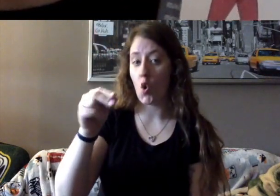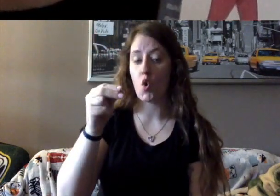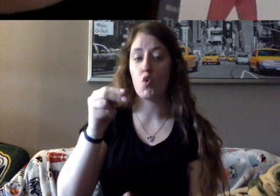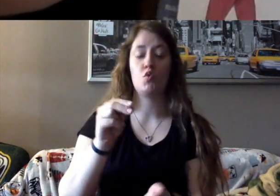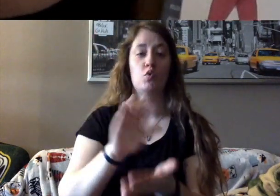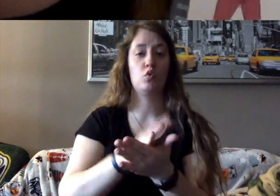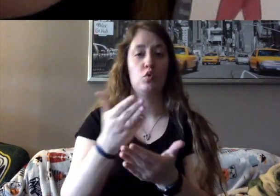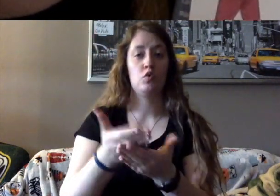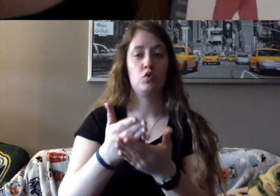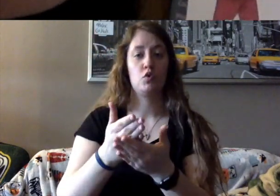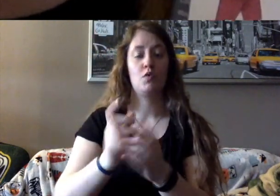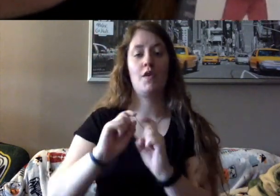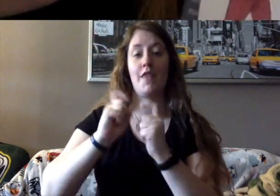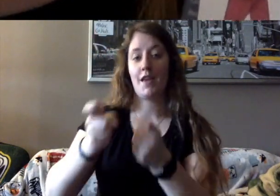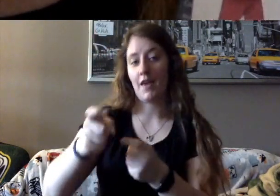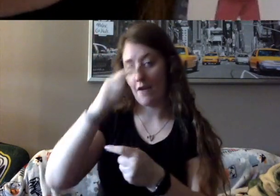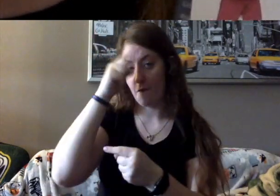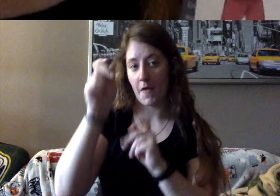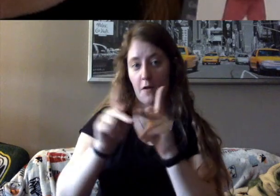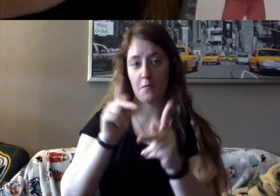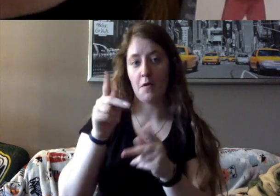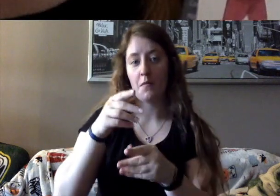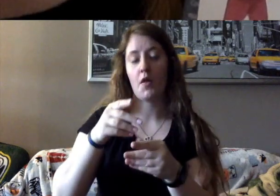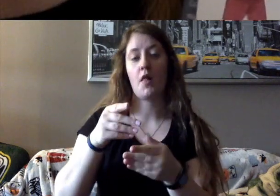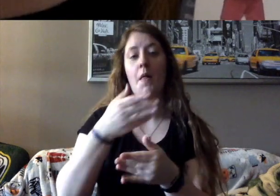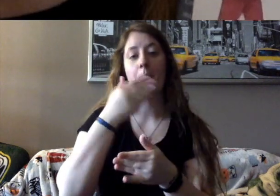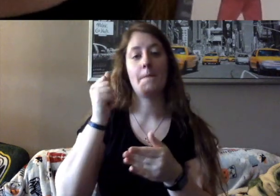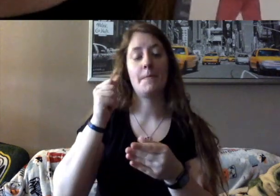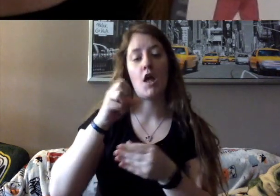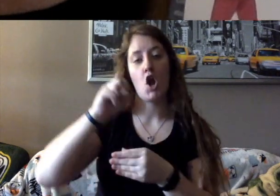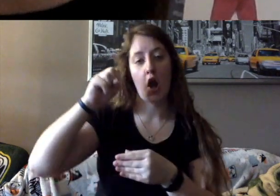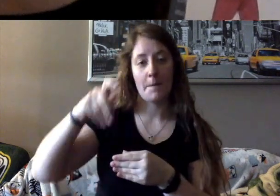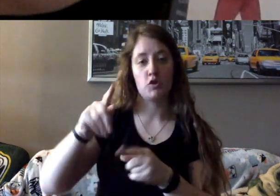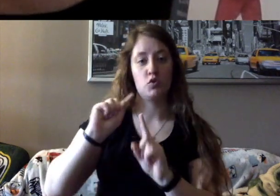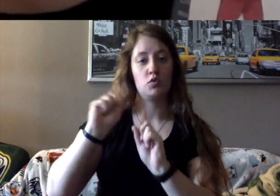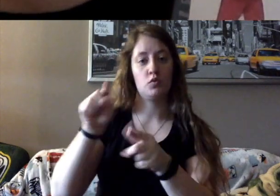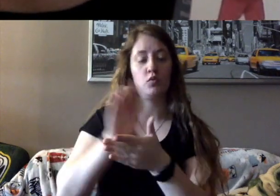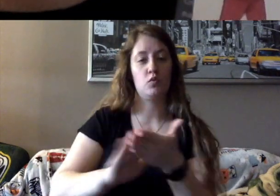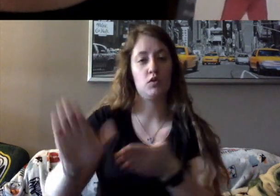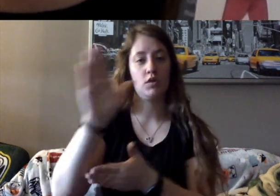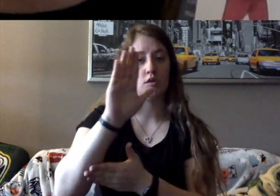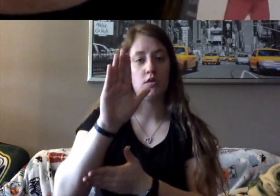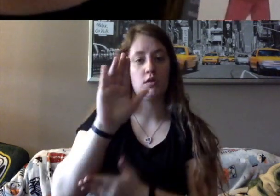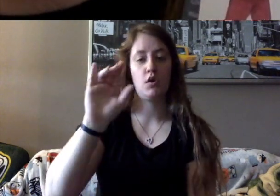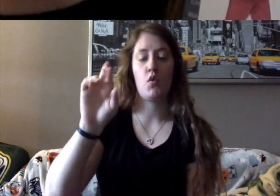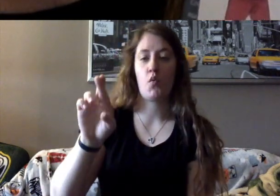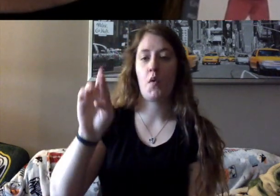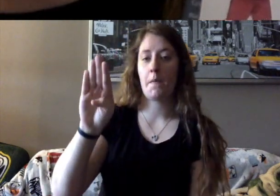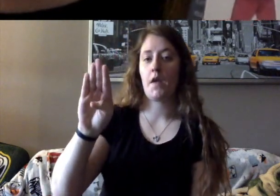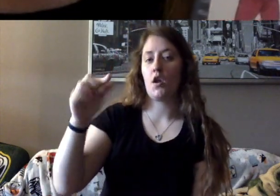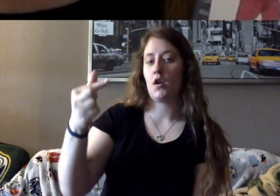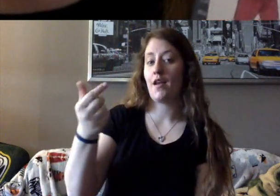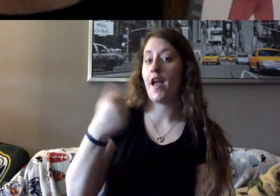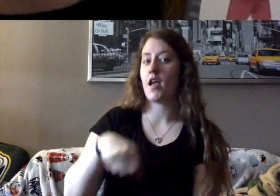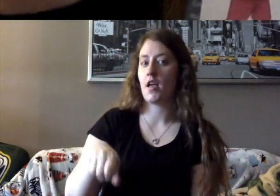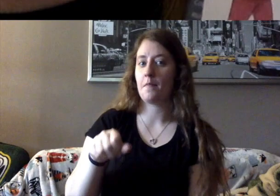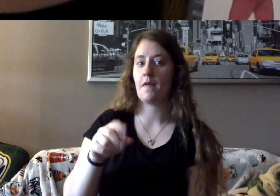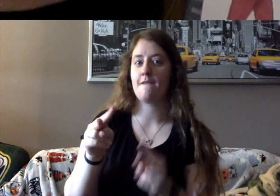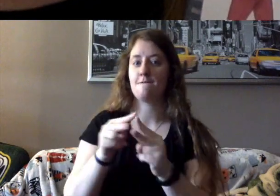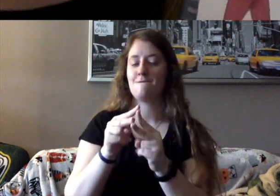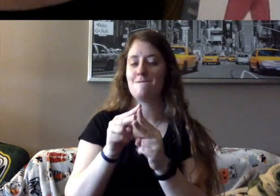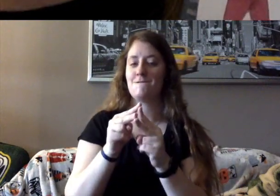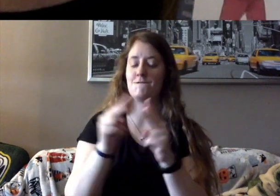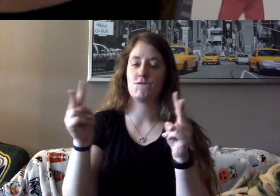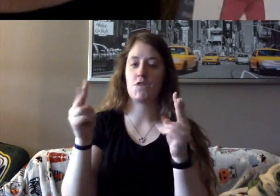chance to go to college. Justice Ginsburg can be very convincing. In one dissent,